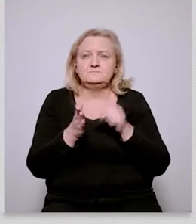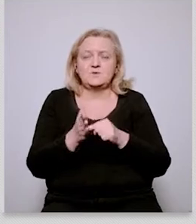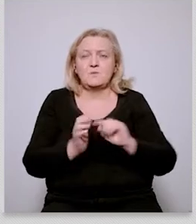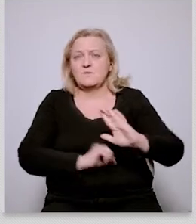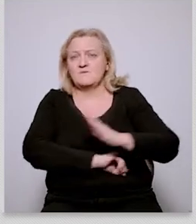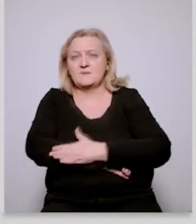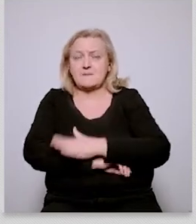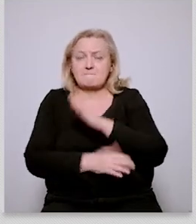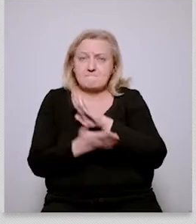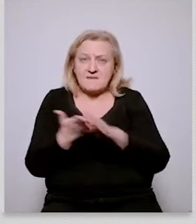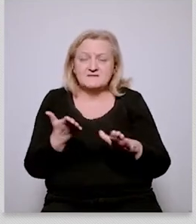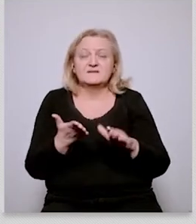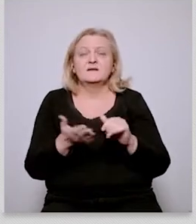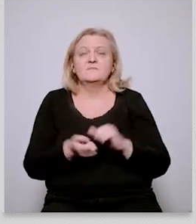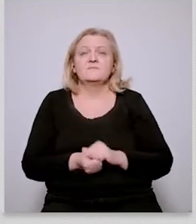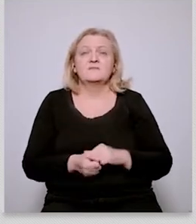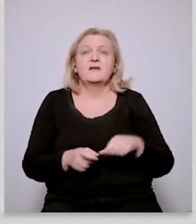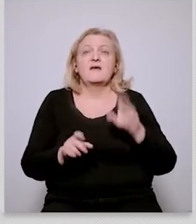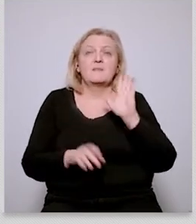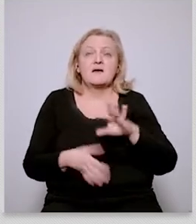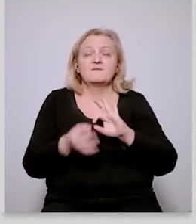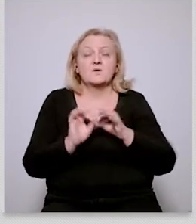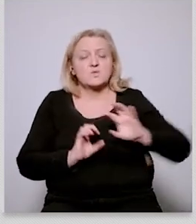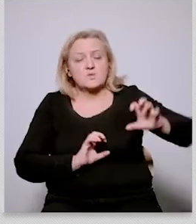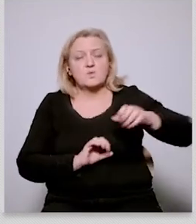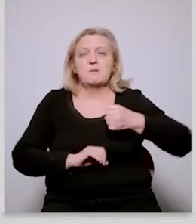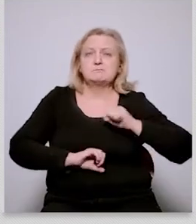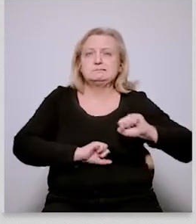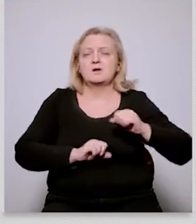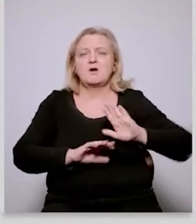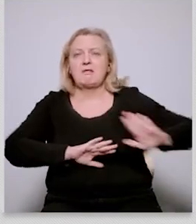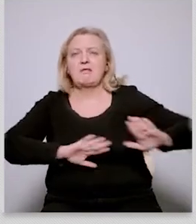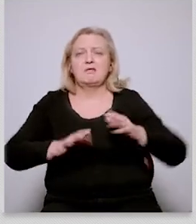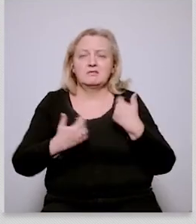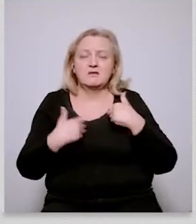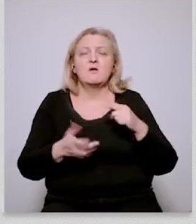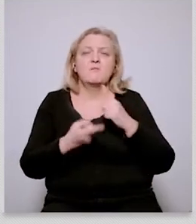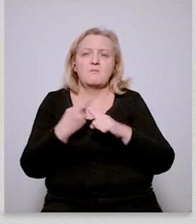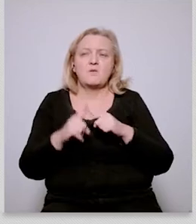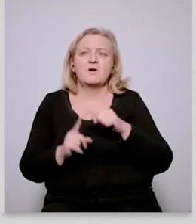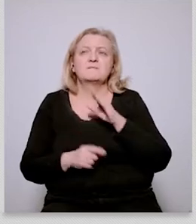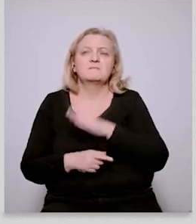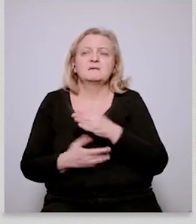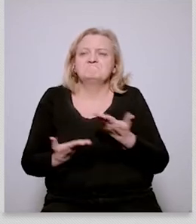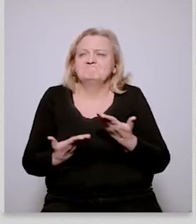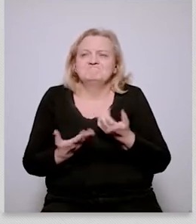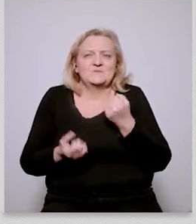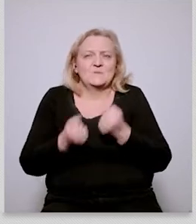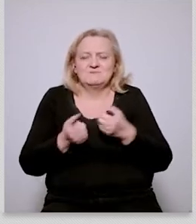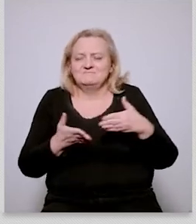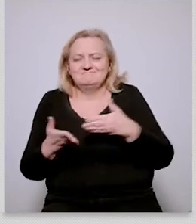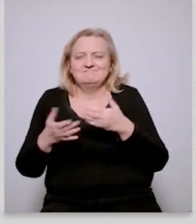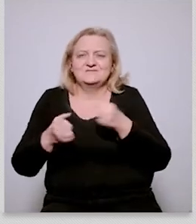saw uh for the past year and a half but you know we saw it again during cop 26 right exactly the same